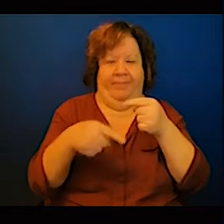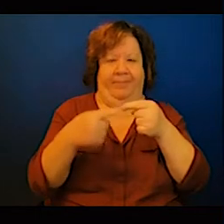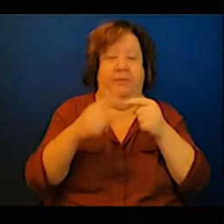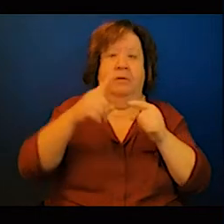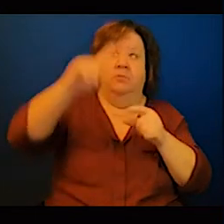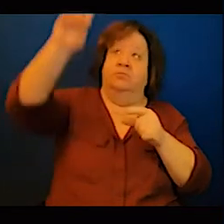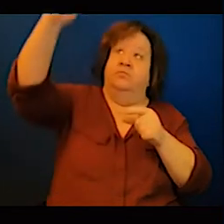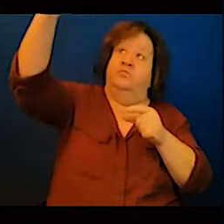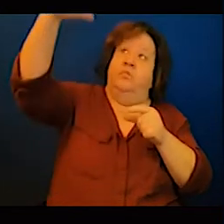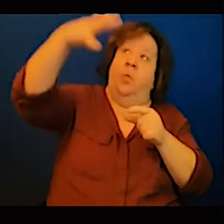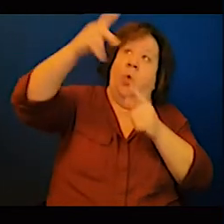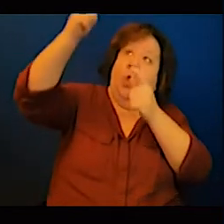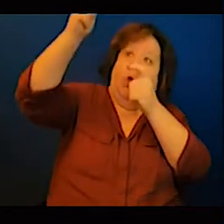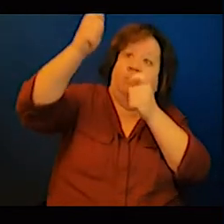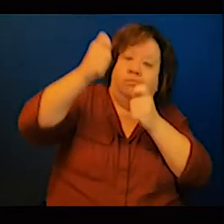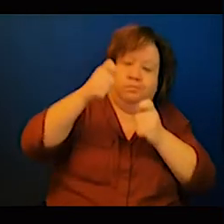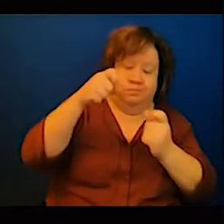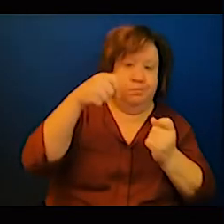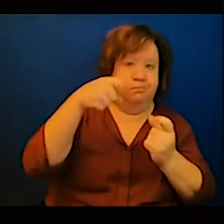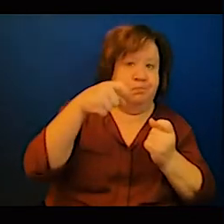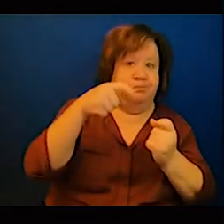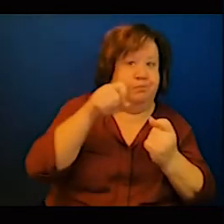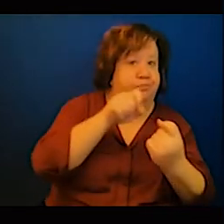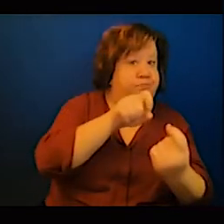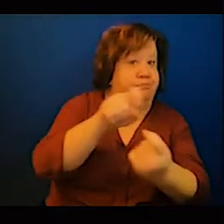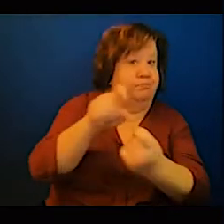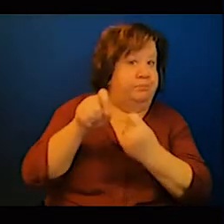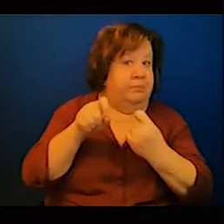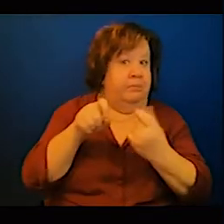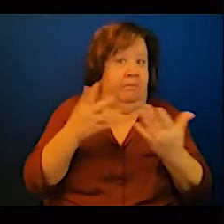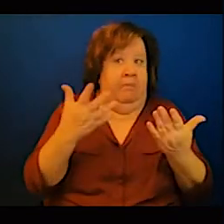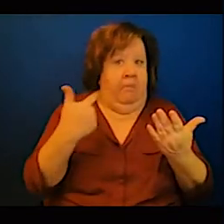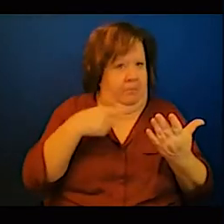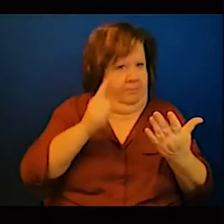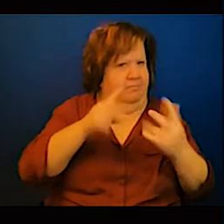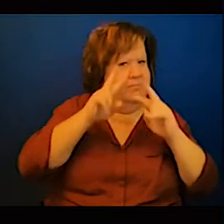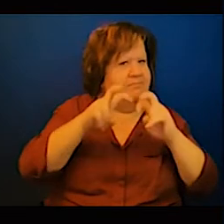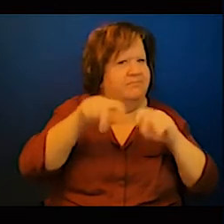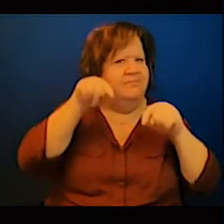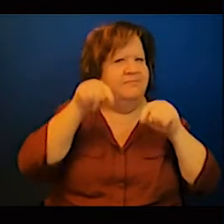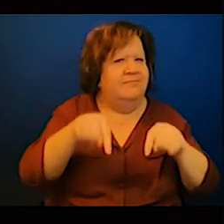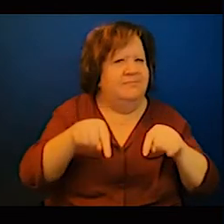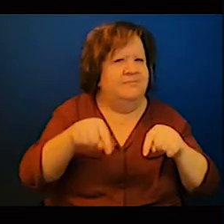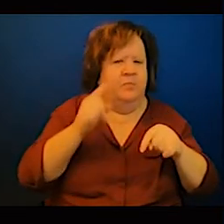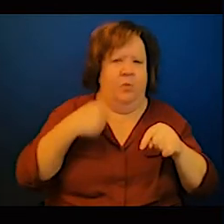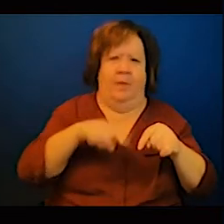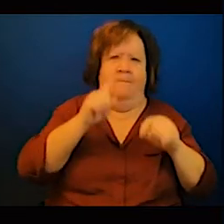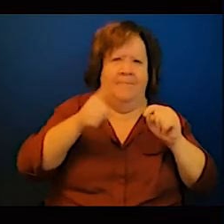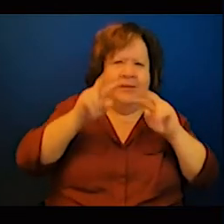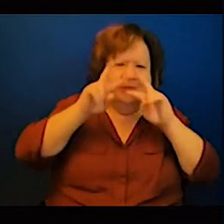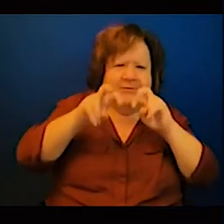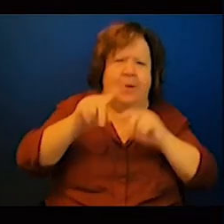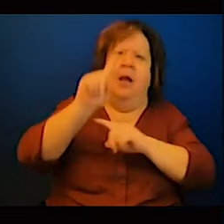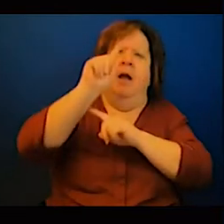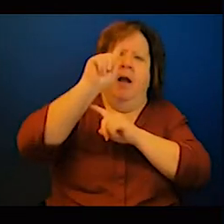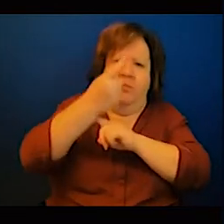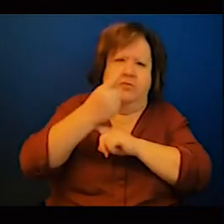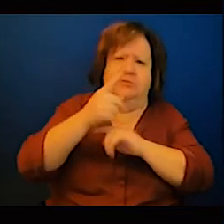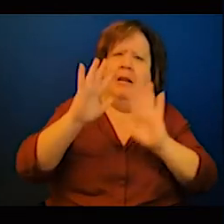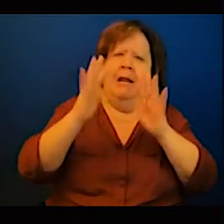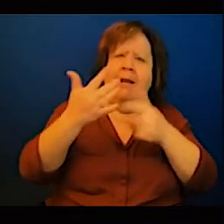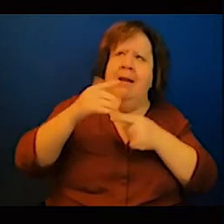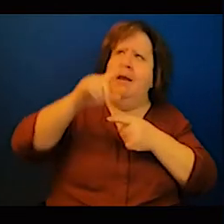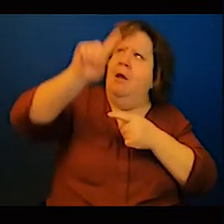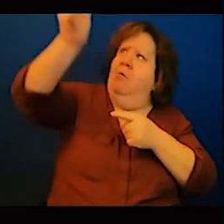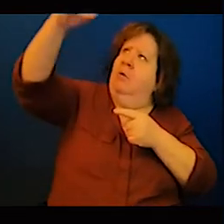and plan the achievable targets and put timelines and options. And this is the